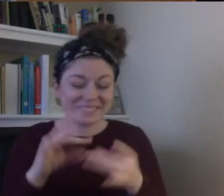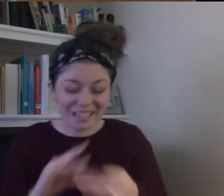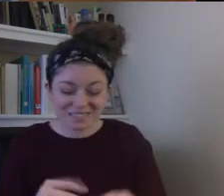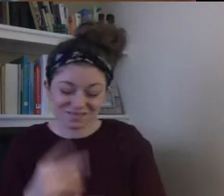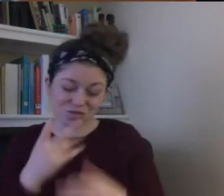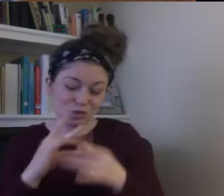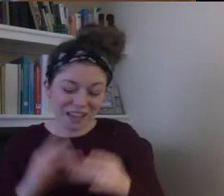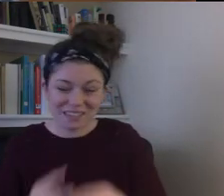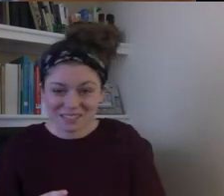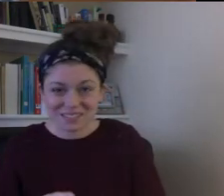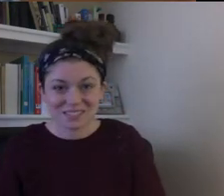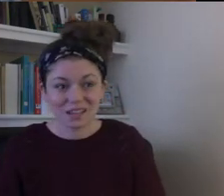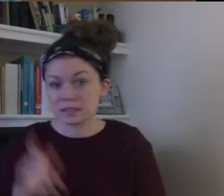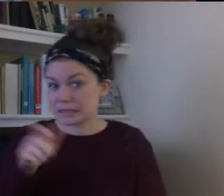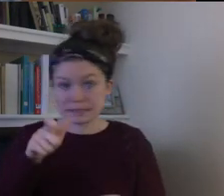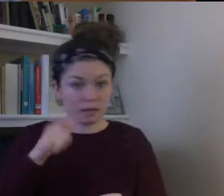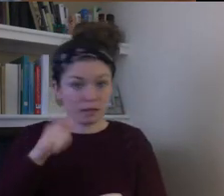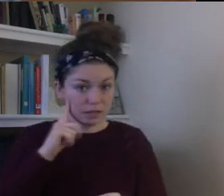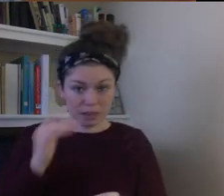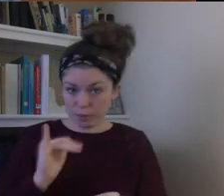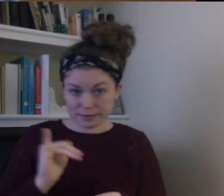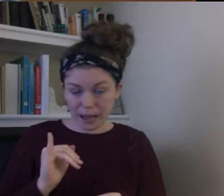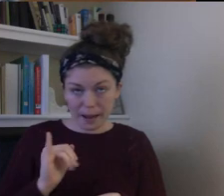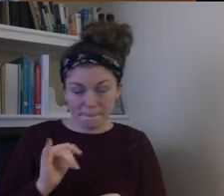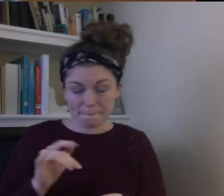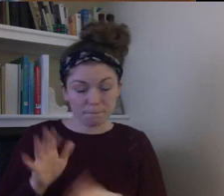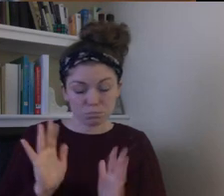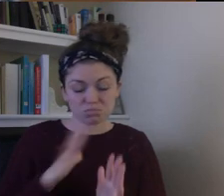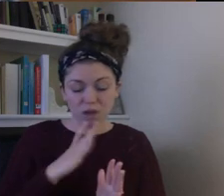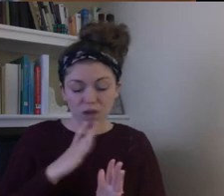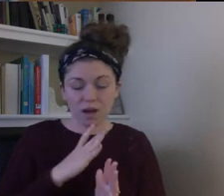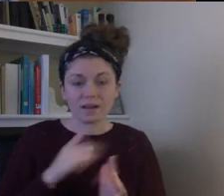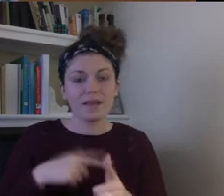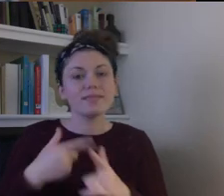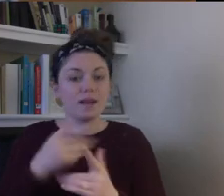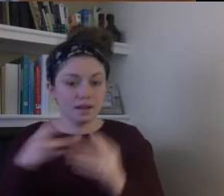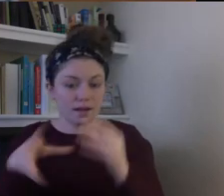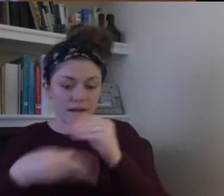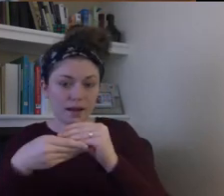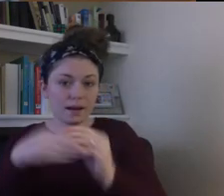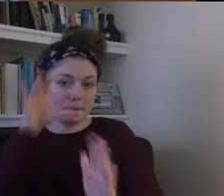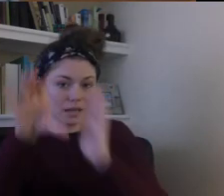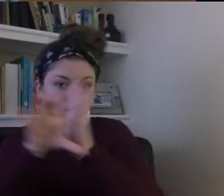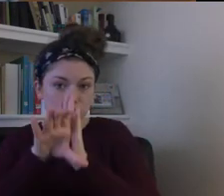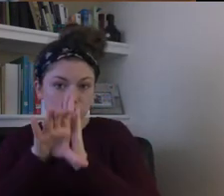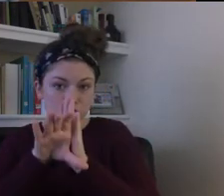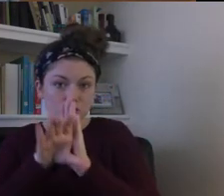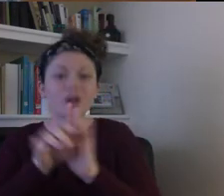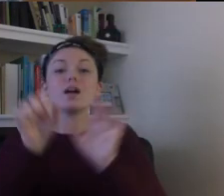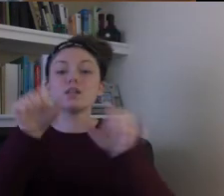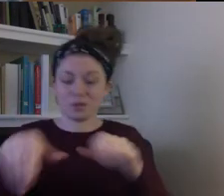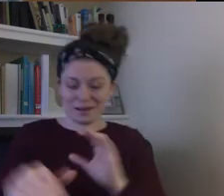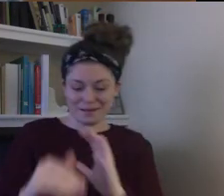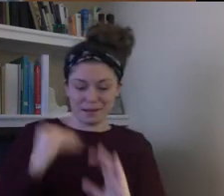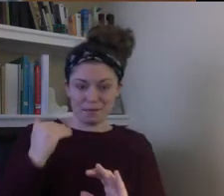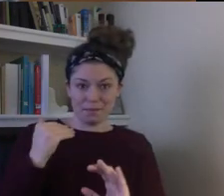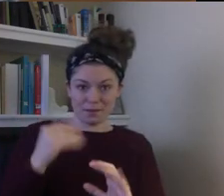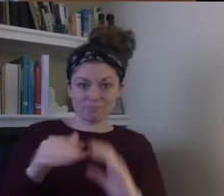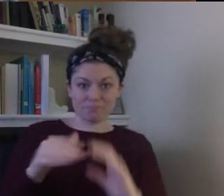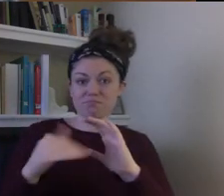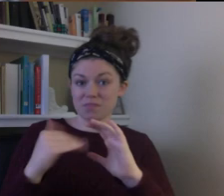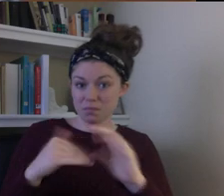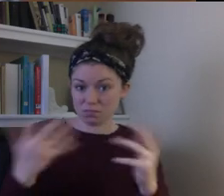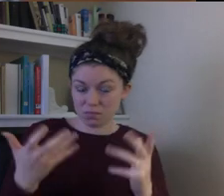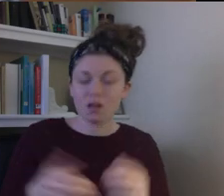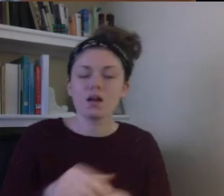sentences, however long you want to make it. And then draw a picture of it and send it to me at laurie at lauriedegman.com. And I will